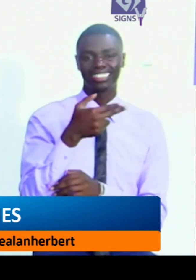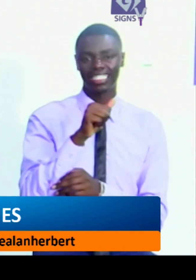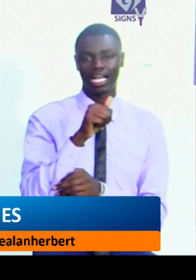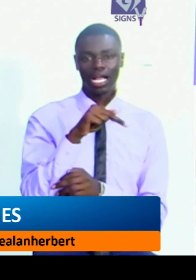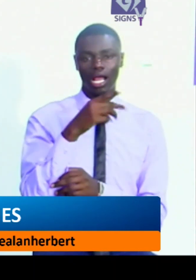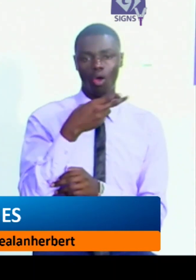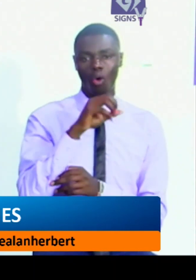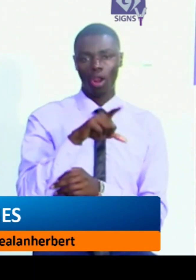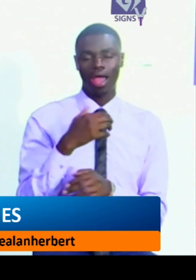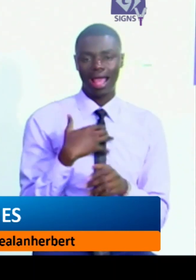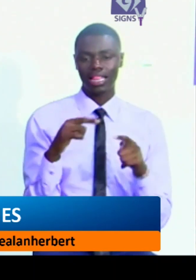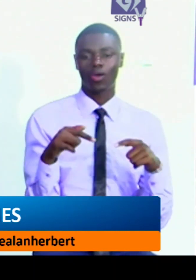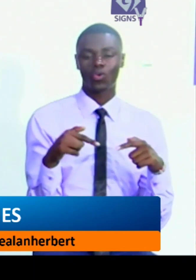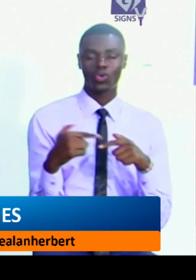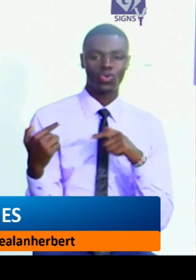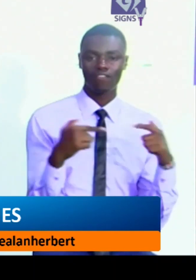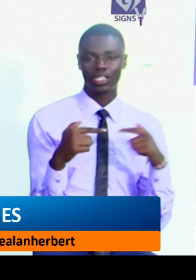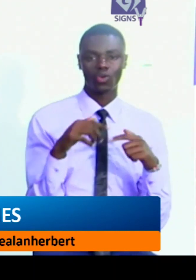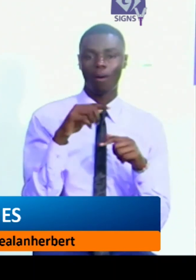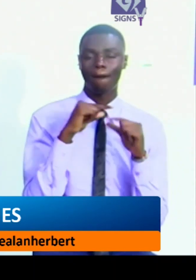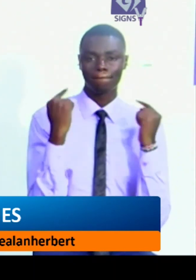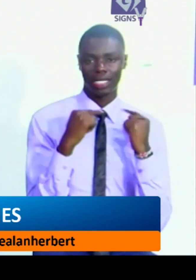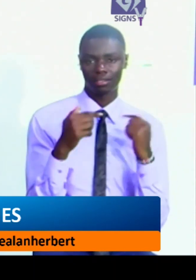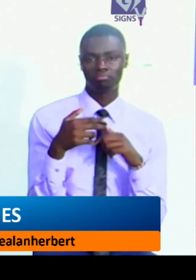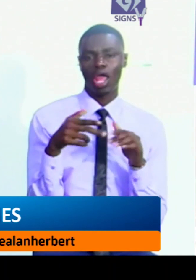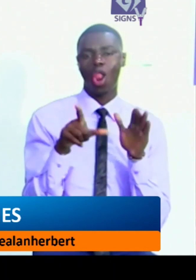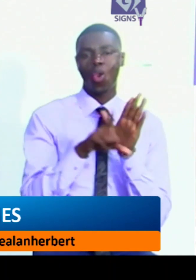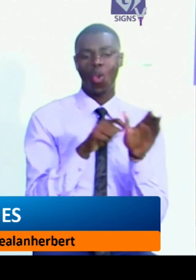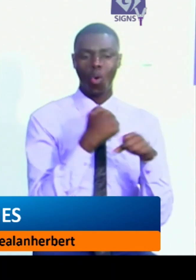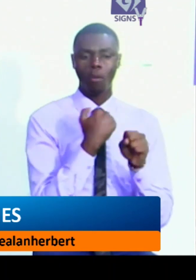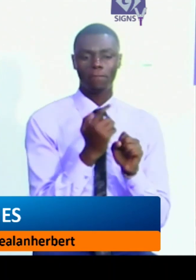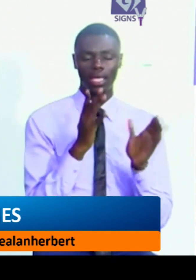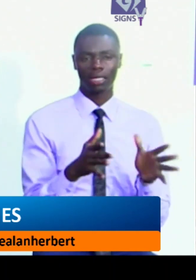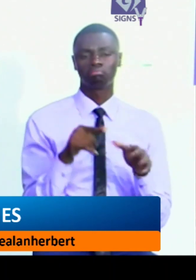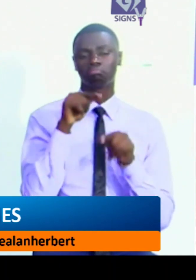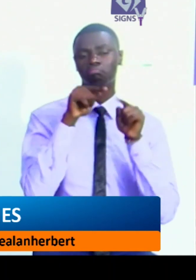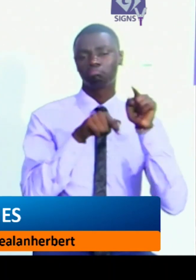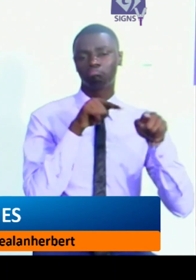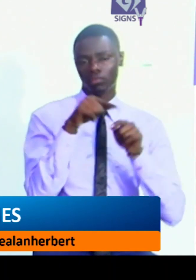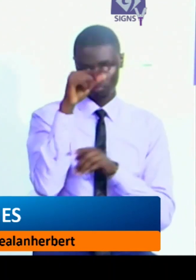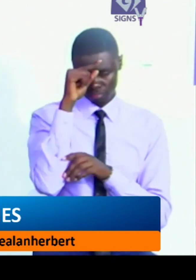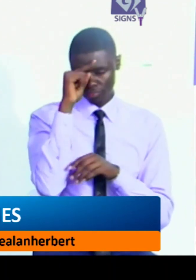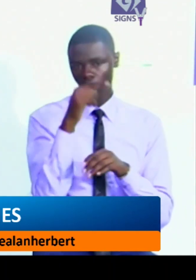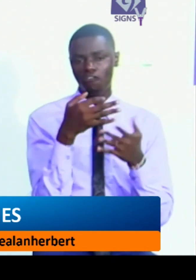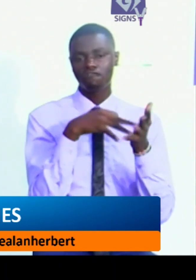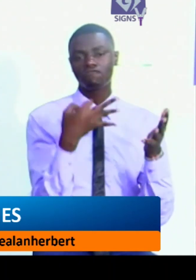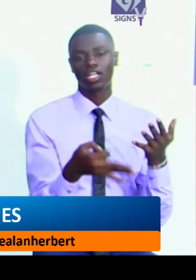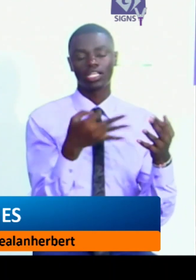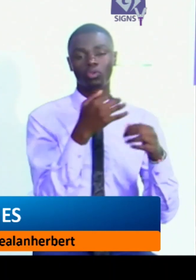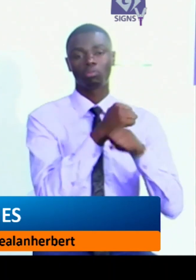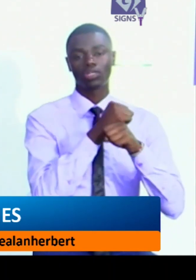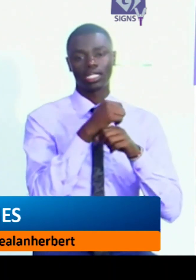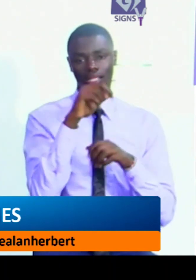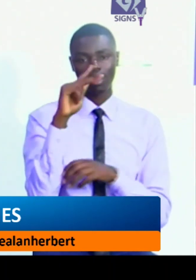and the controversial pastor paul mckenzie the lawmakers accused the government of failing to protect kenyans from